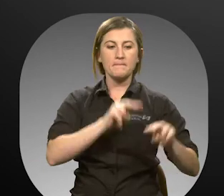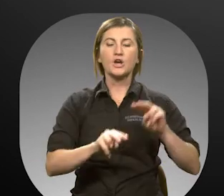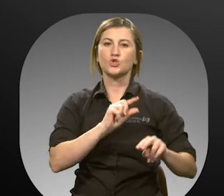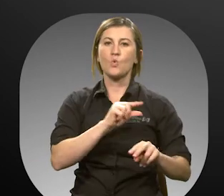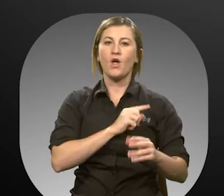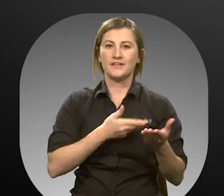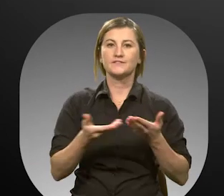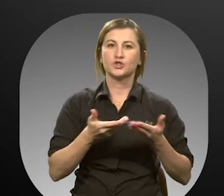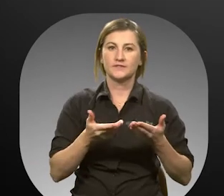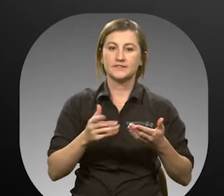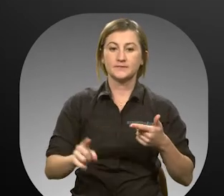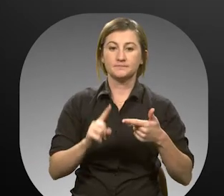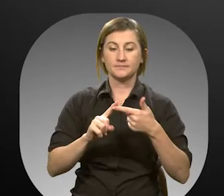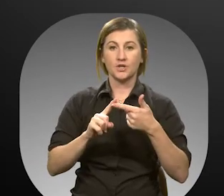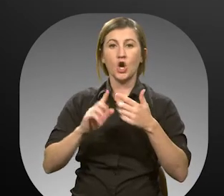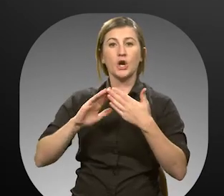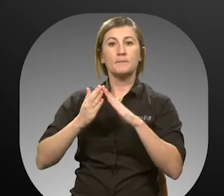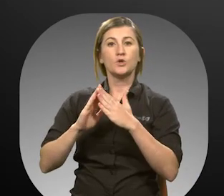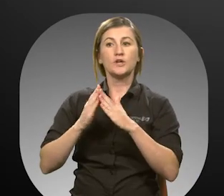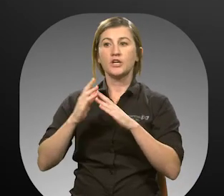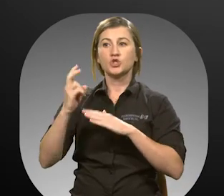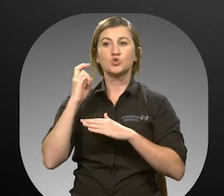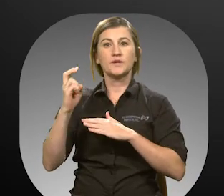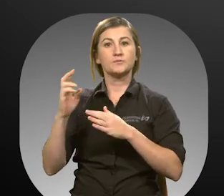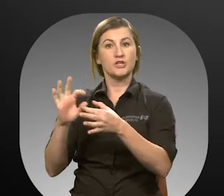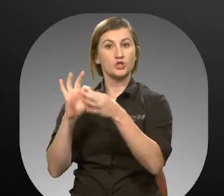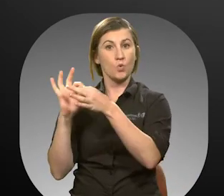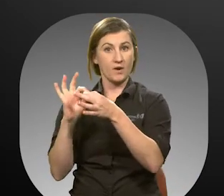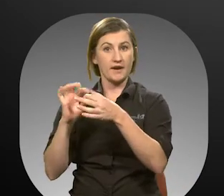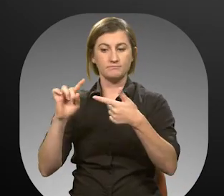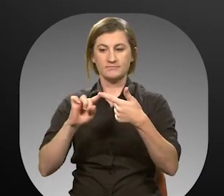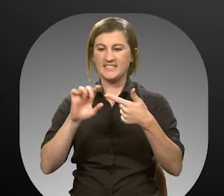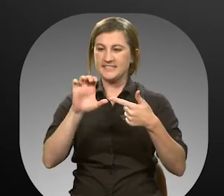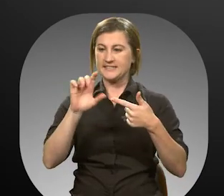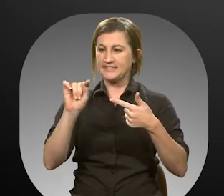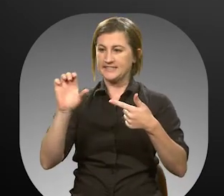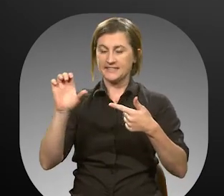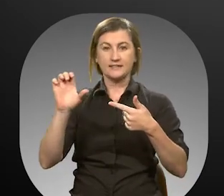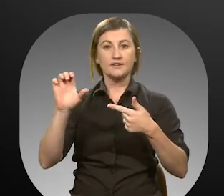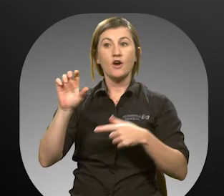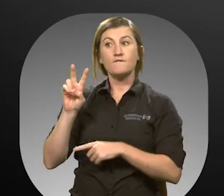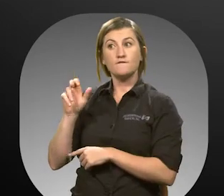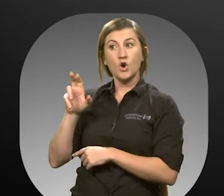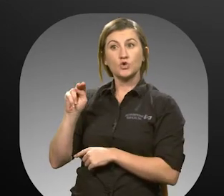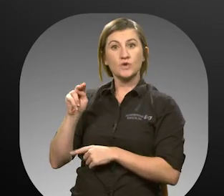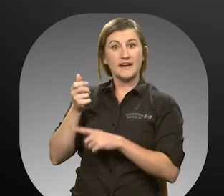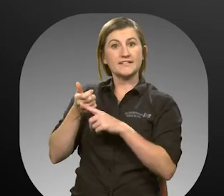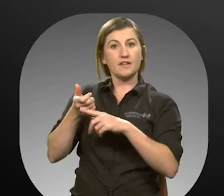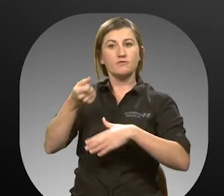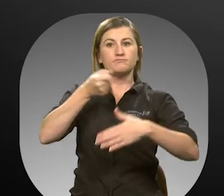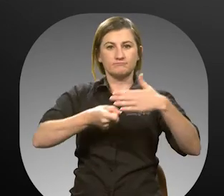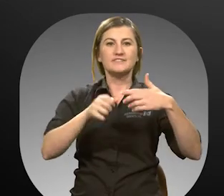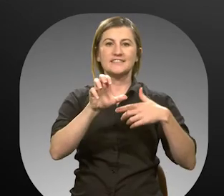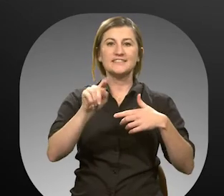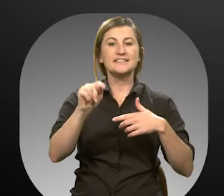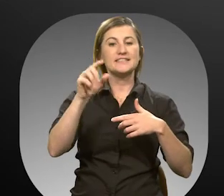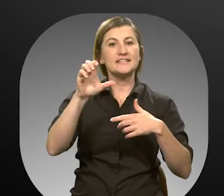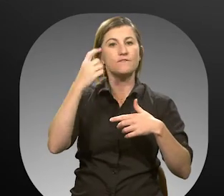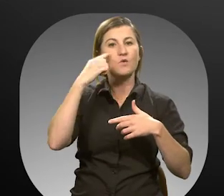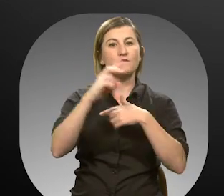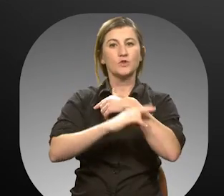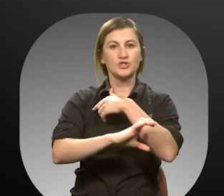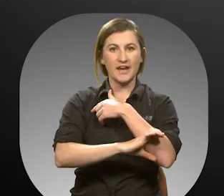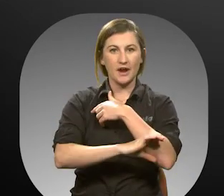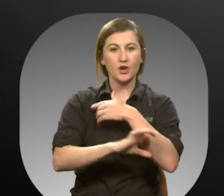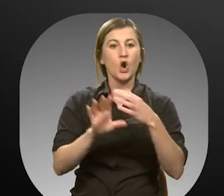service. The Community Transportation Coordinator, CTC. Votran acts as the CTC for Volusia